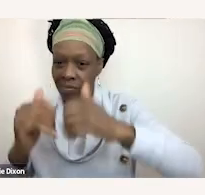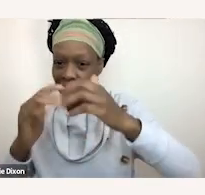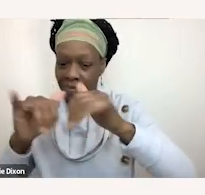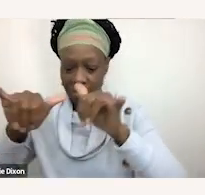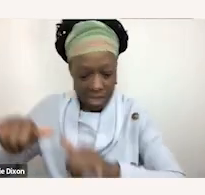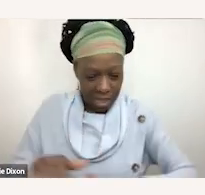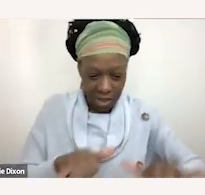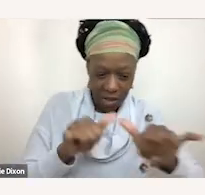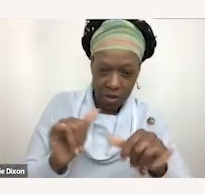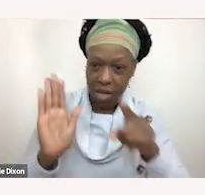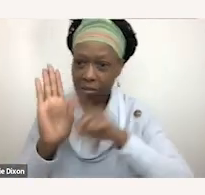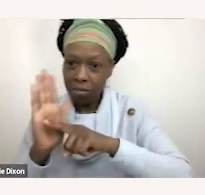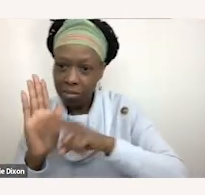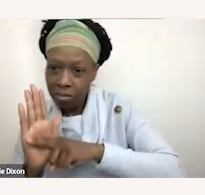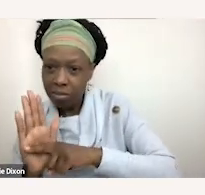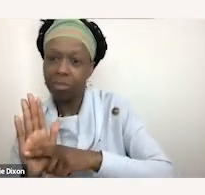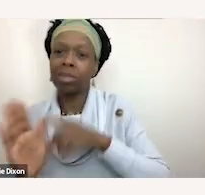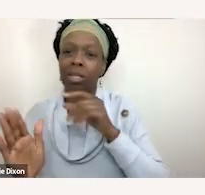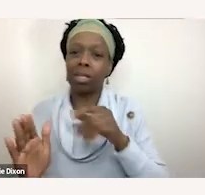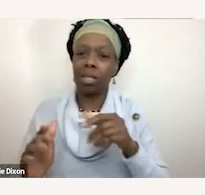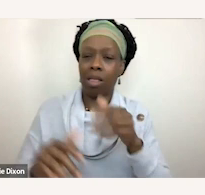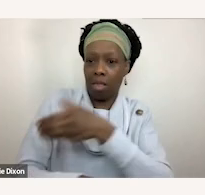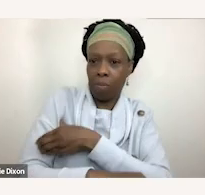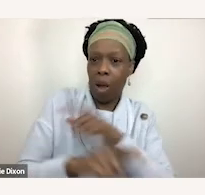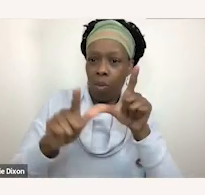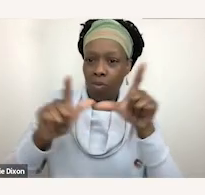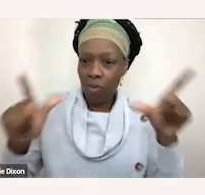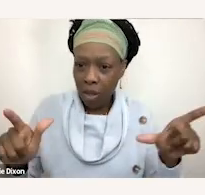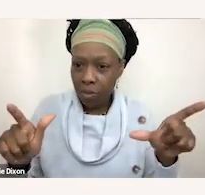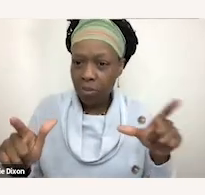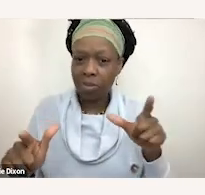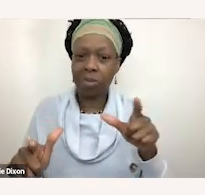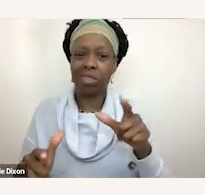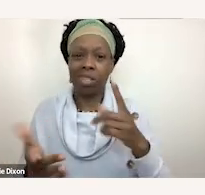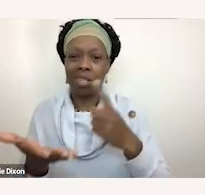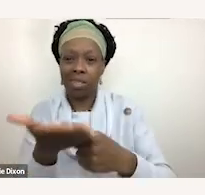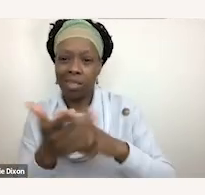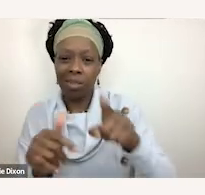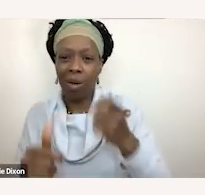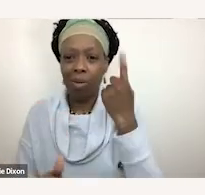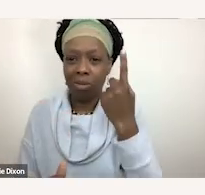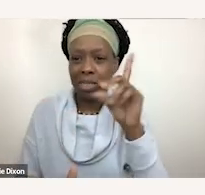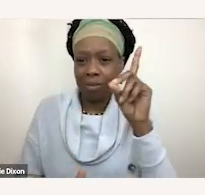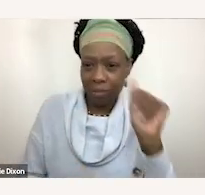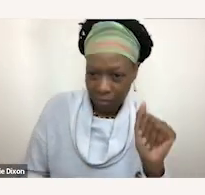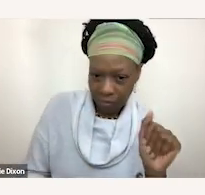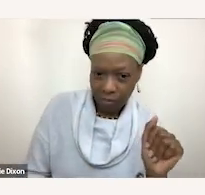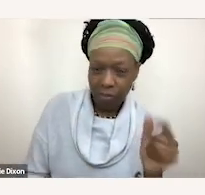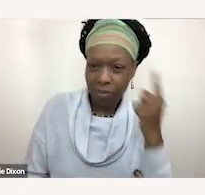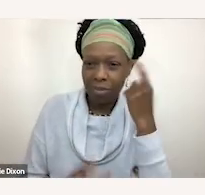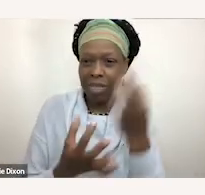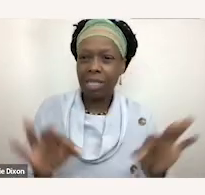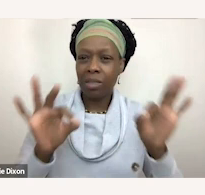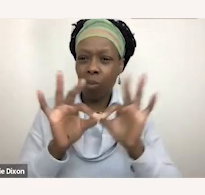power of language around all these different things understanding disability history because i think it's always so important when we want to find our sense of